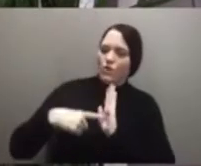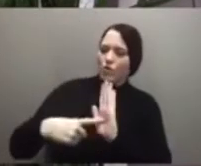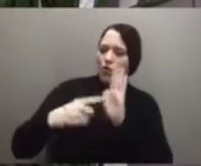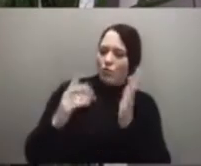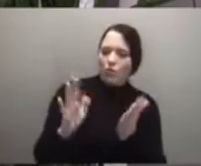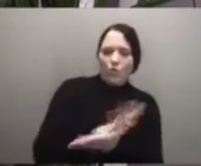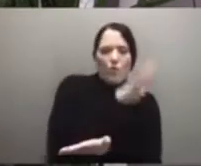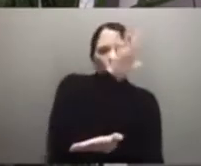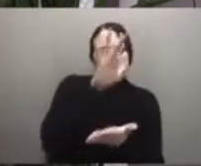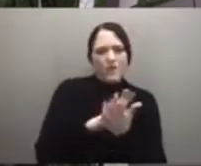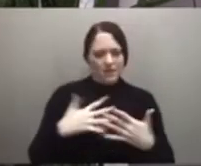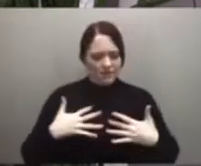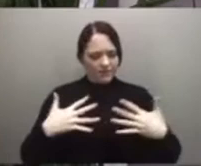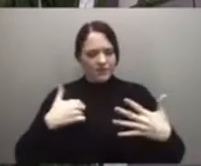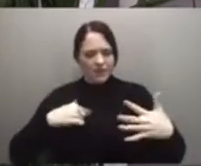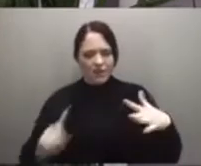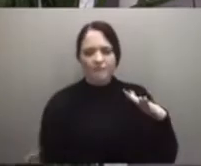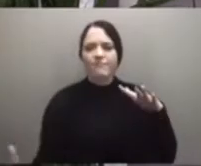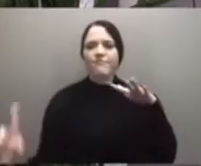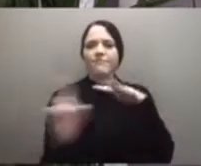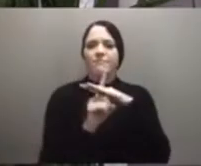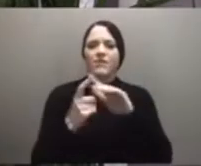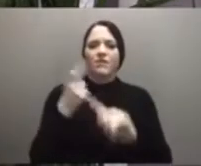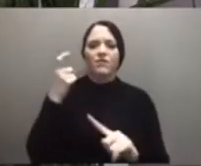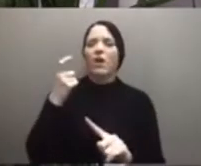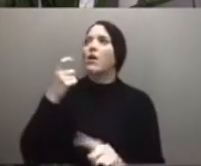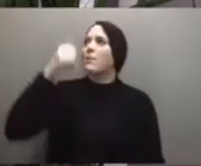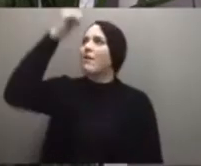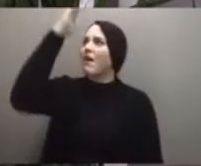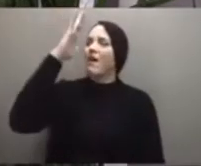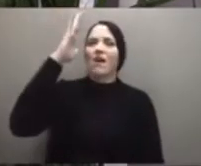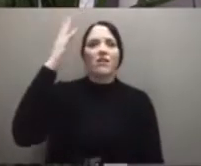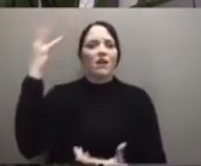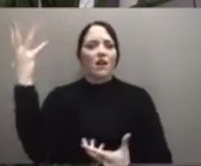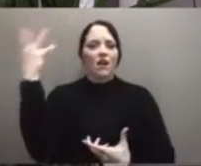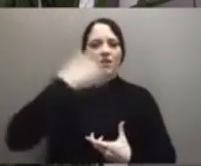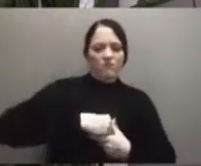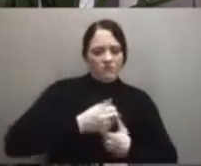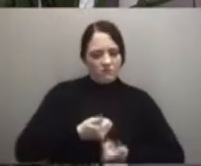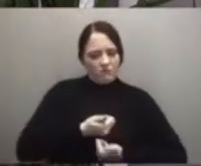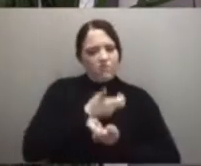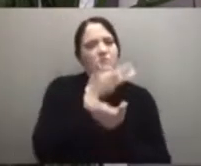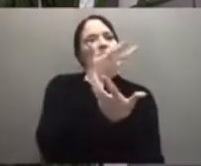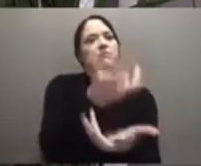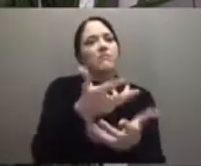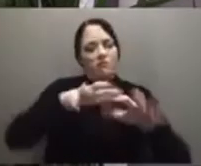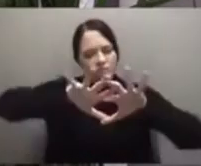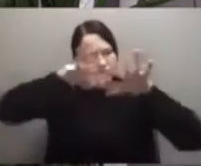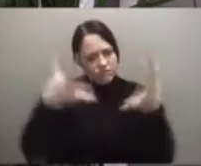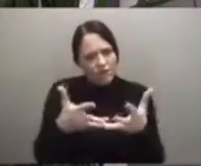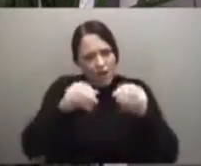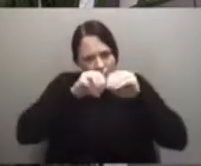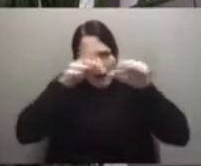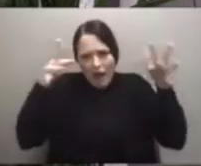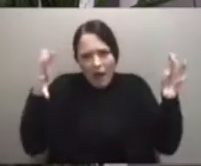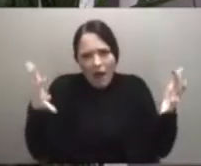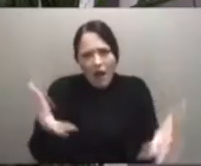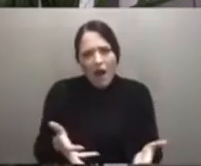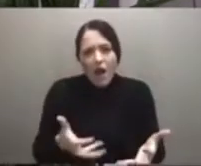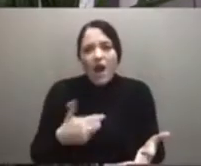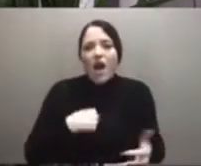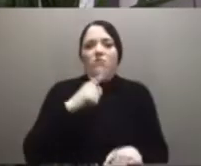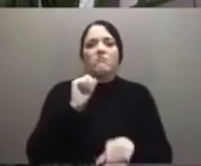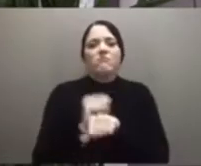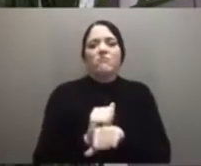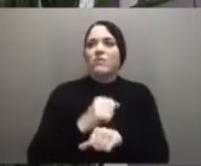from the mouth of the Most High and covered the earth like a mist. I dwelt in the highest heavens, and